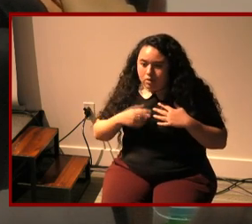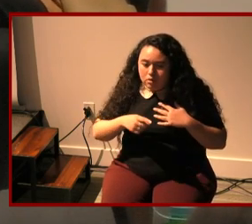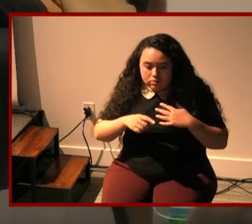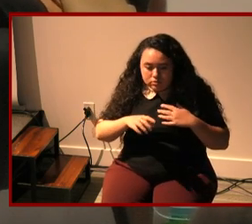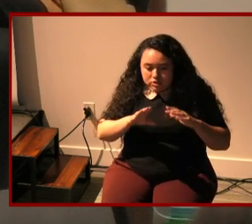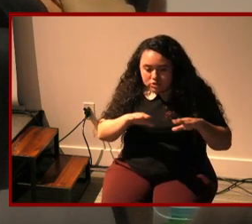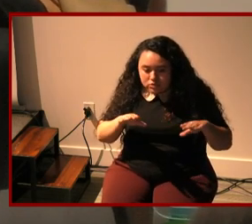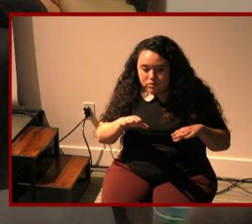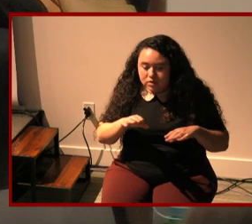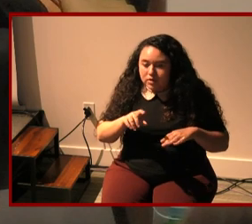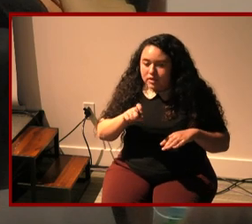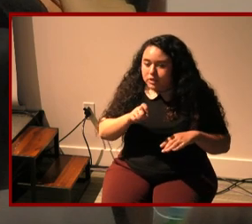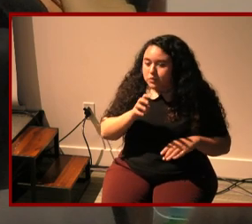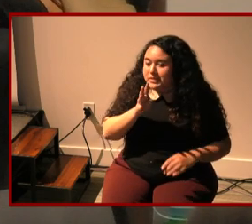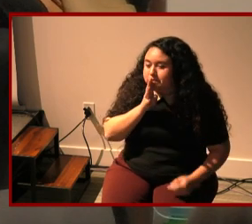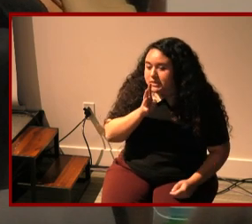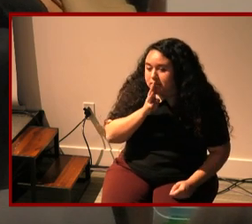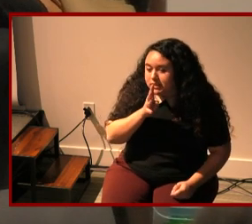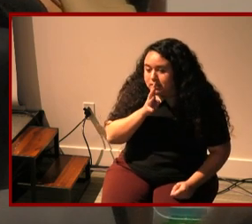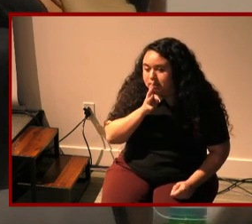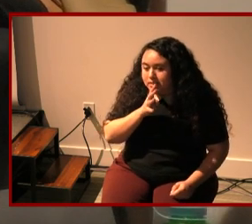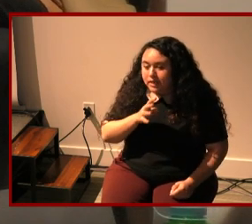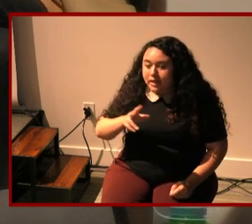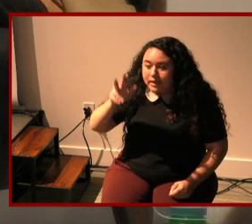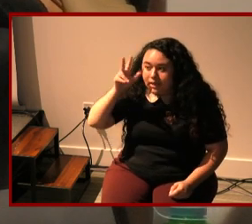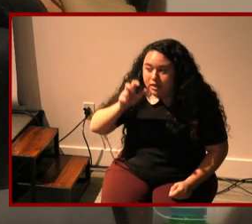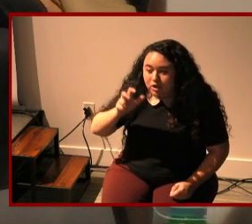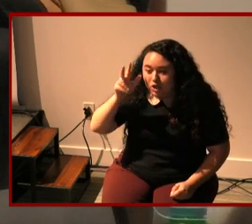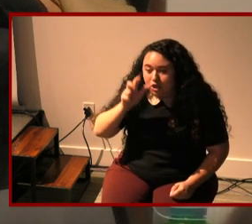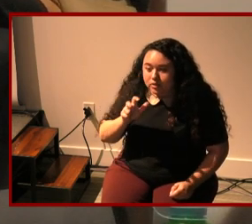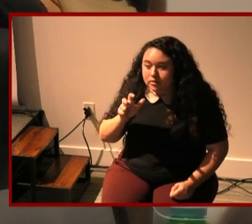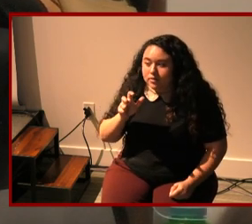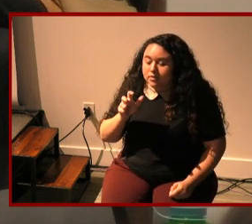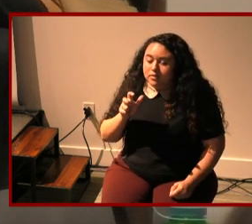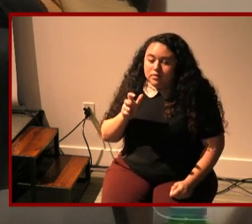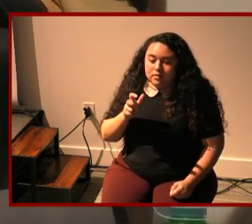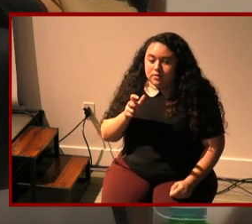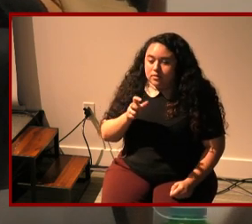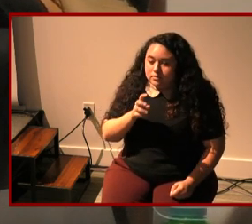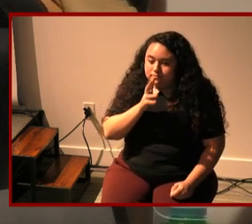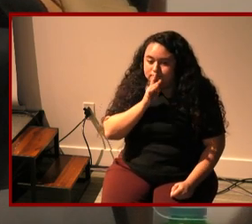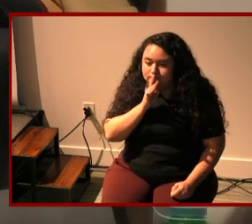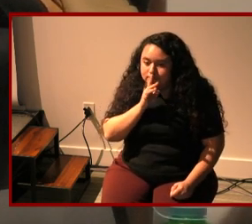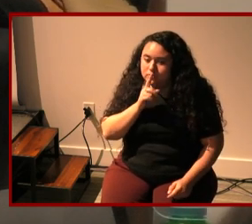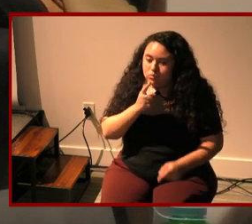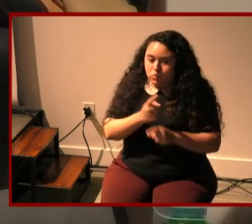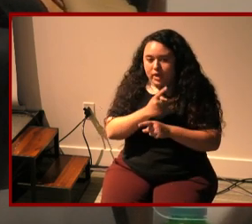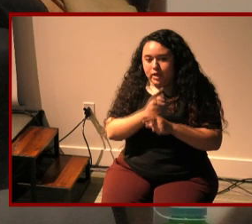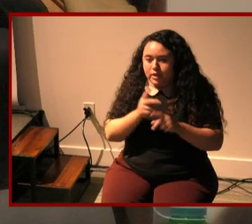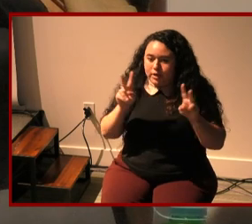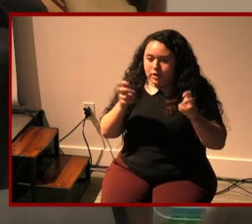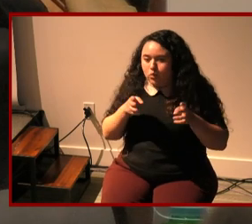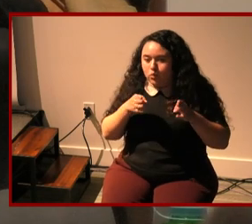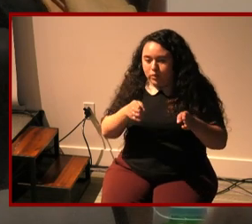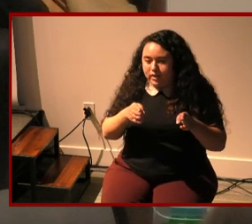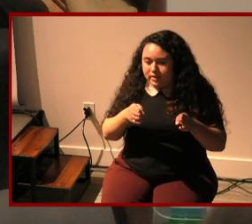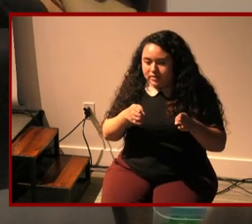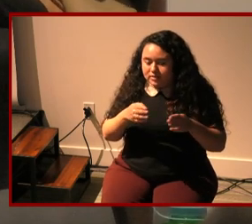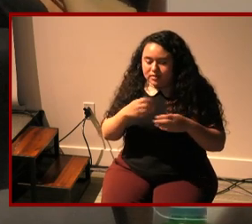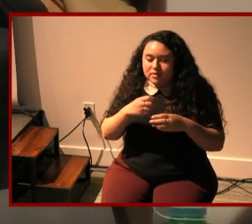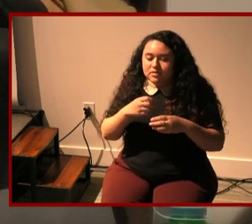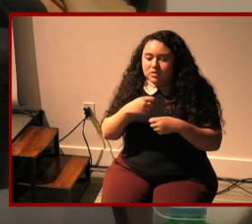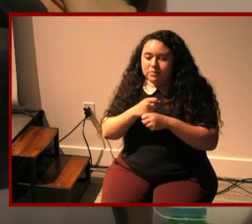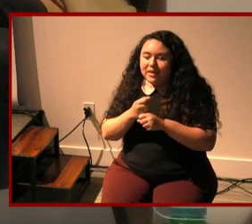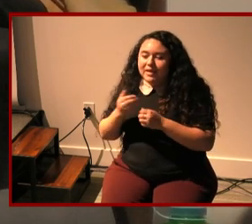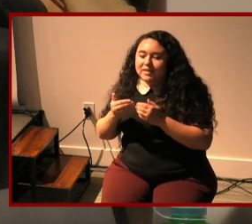children speak and hear in just really typical ways which are all about making it easier